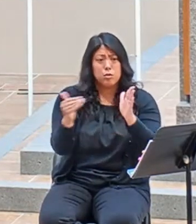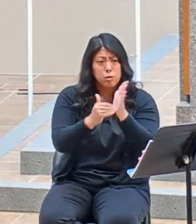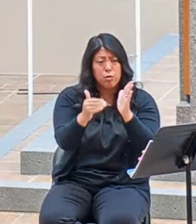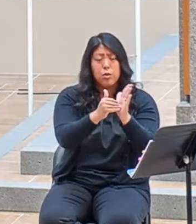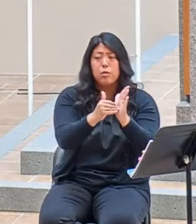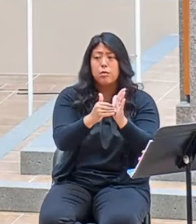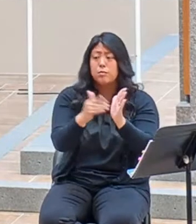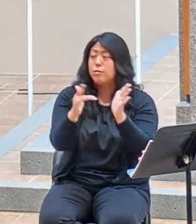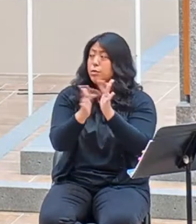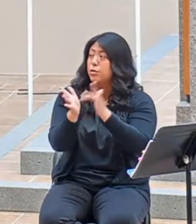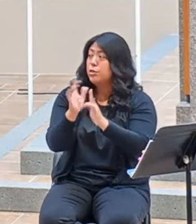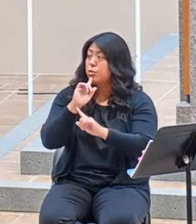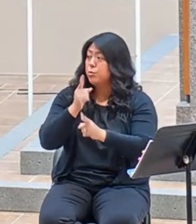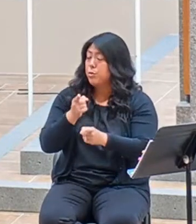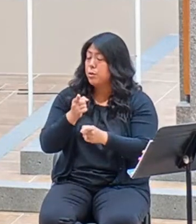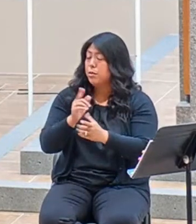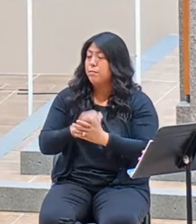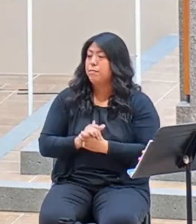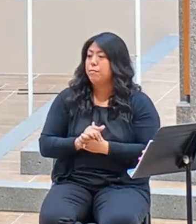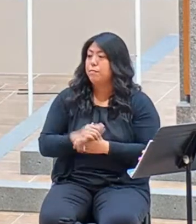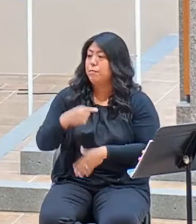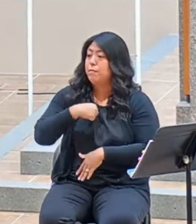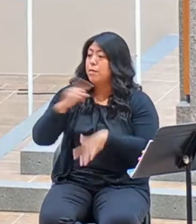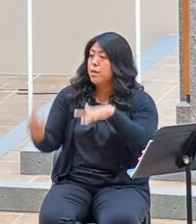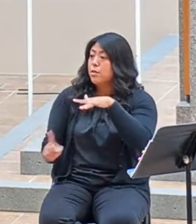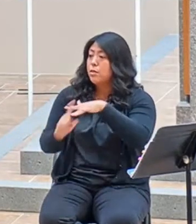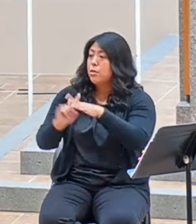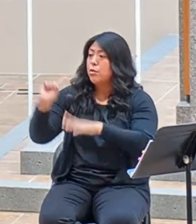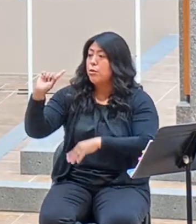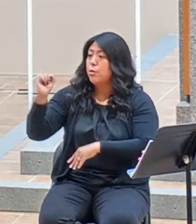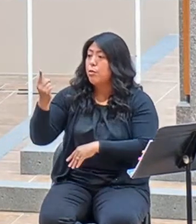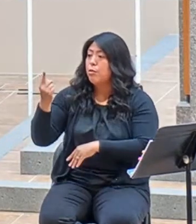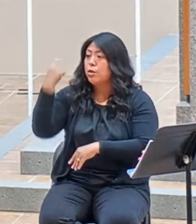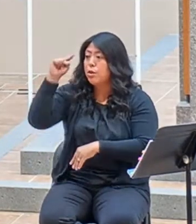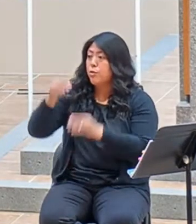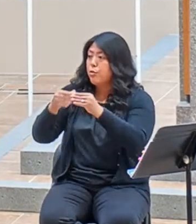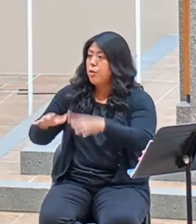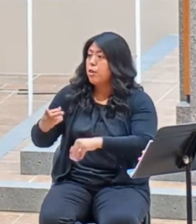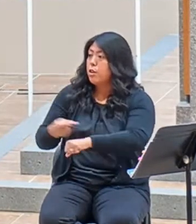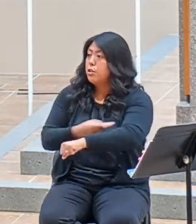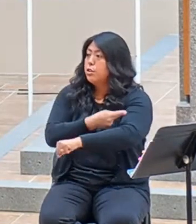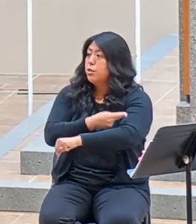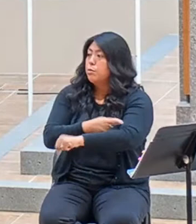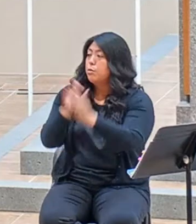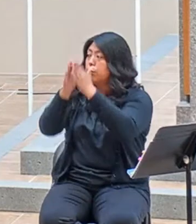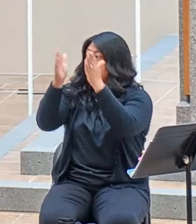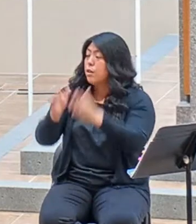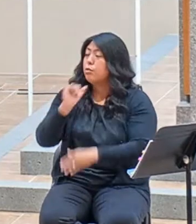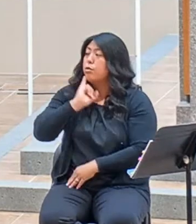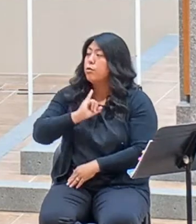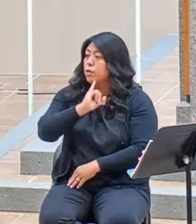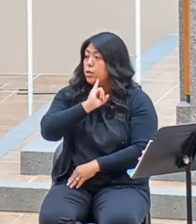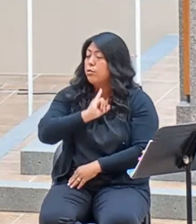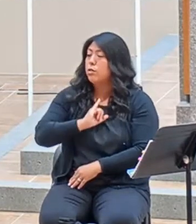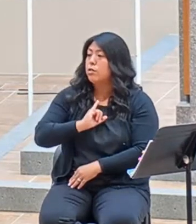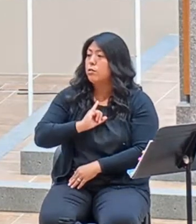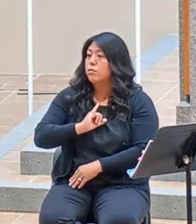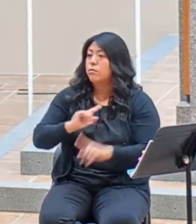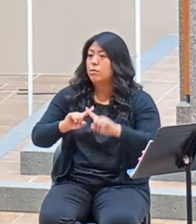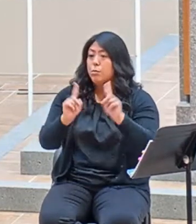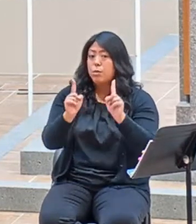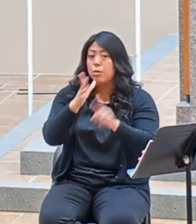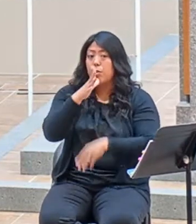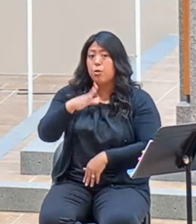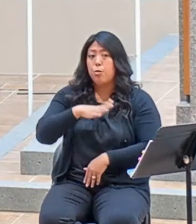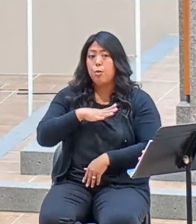said in reply, I was sent only to the lost sheep of the house of Israel. But the woman